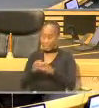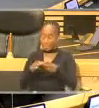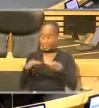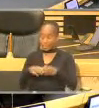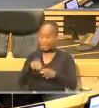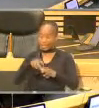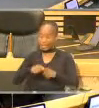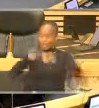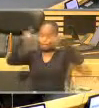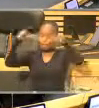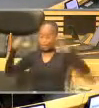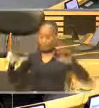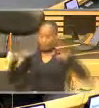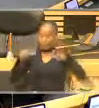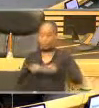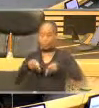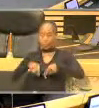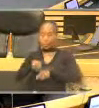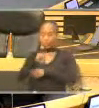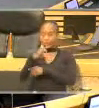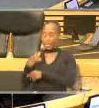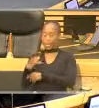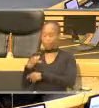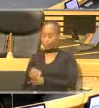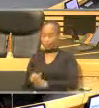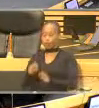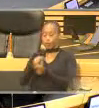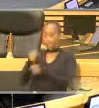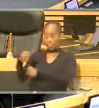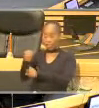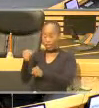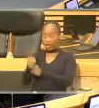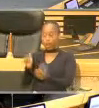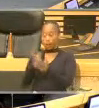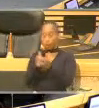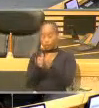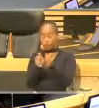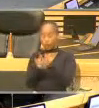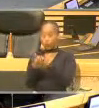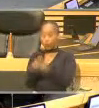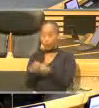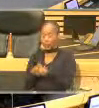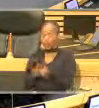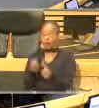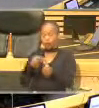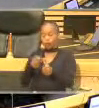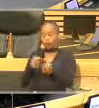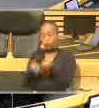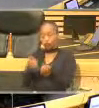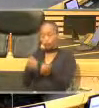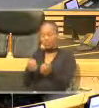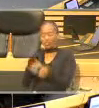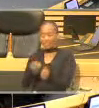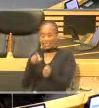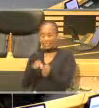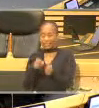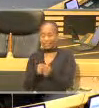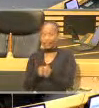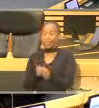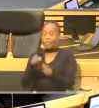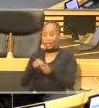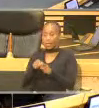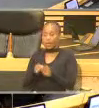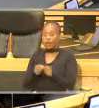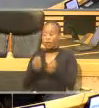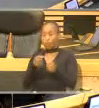manufacturing sector in the Eastern Cape. The strategic partnership with the Eastern Cape Automotive Industry Forum and with the interventions from the Eastern Cape